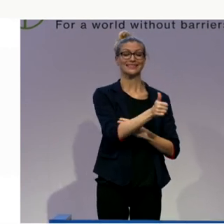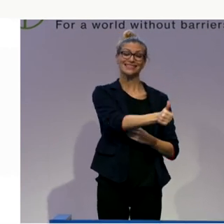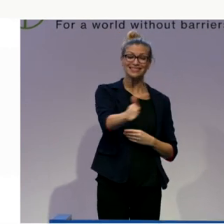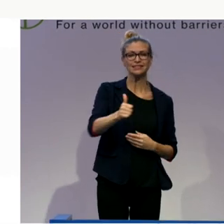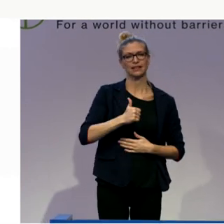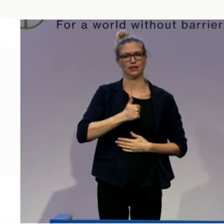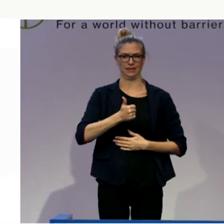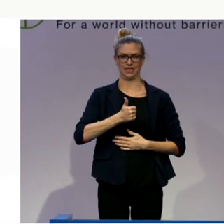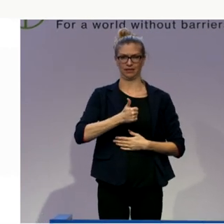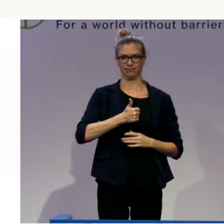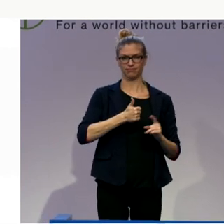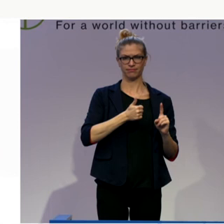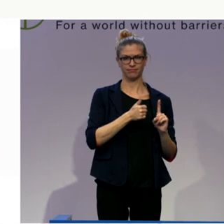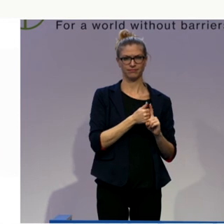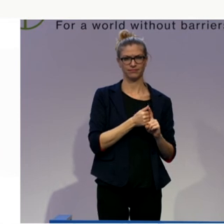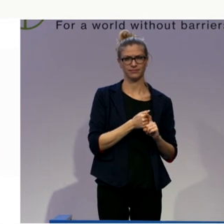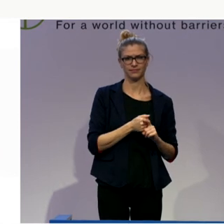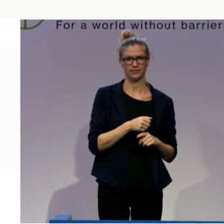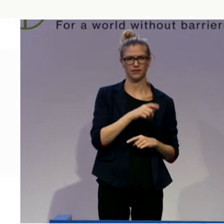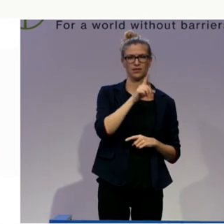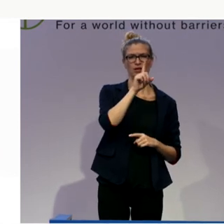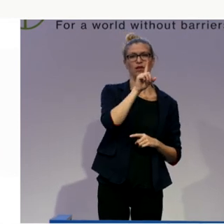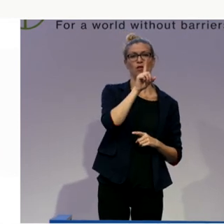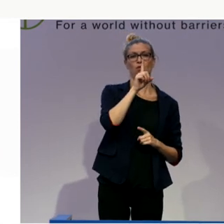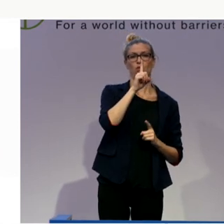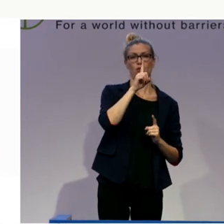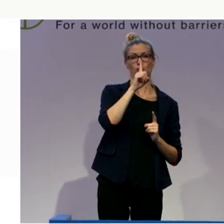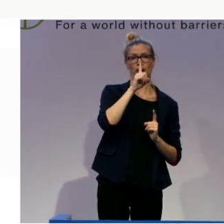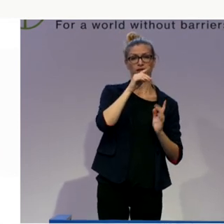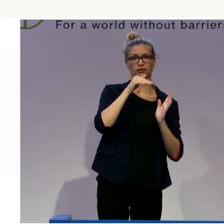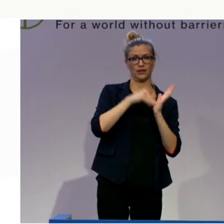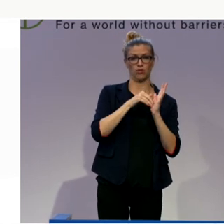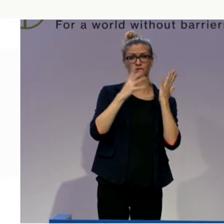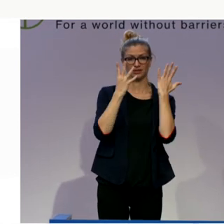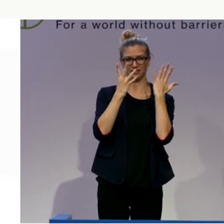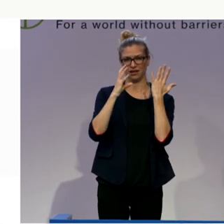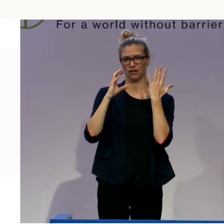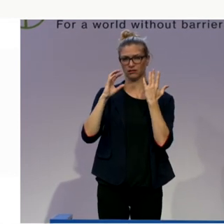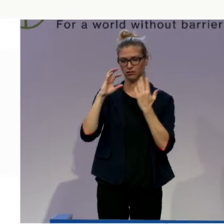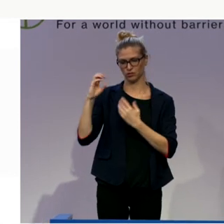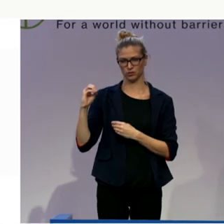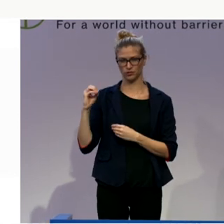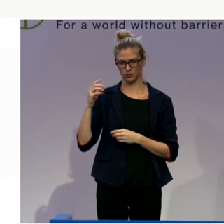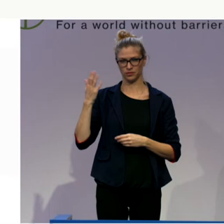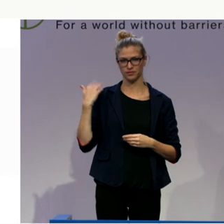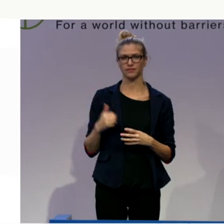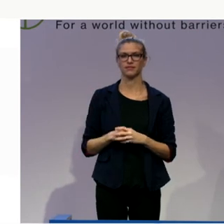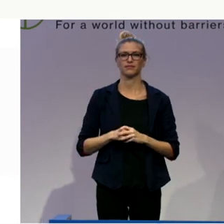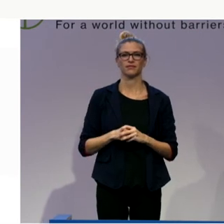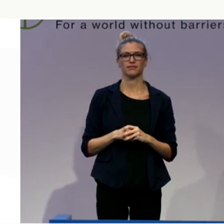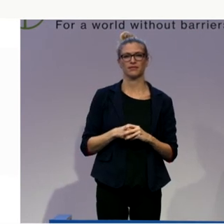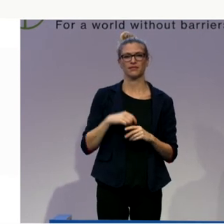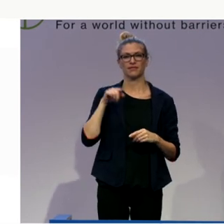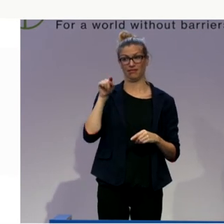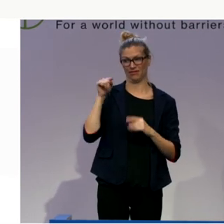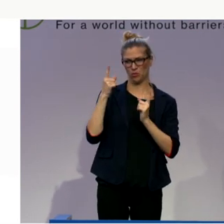the 19th century, have the new conception of this model. It came to the conception that we would offer rights for